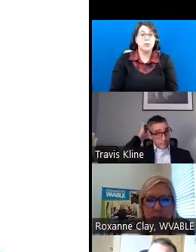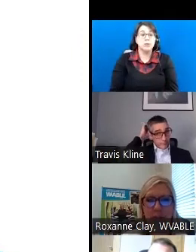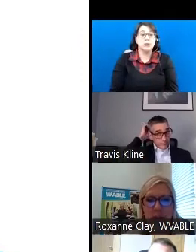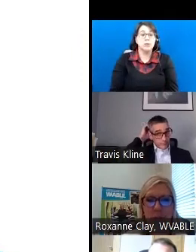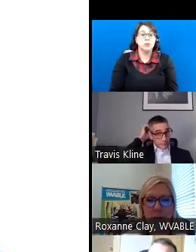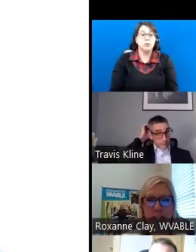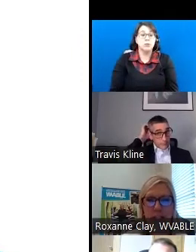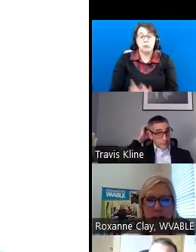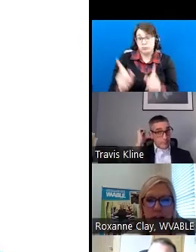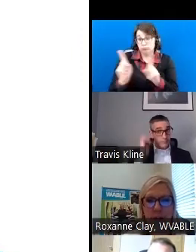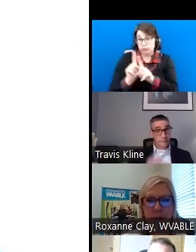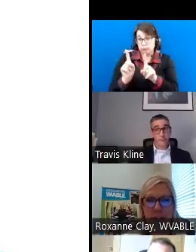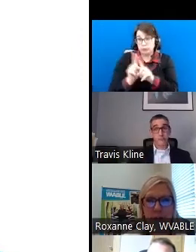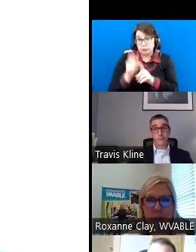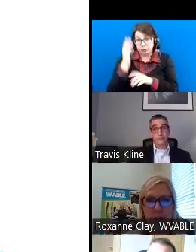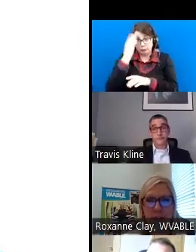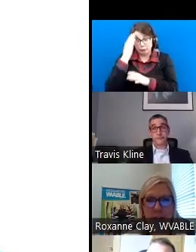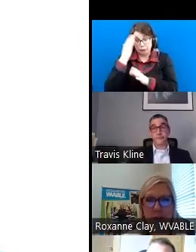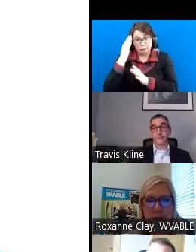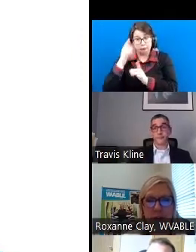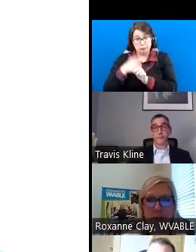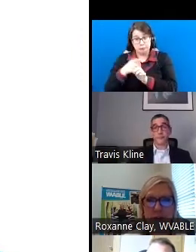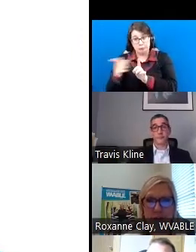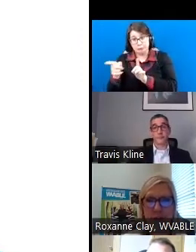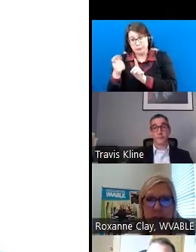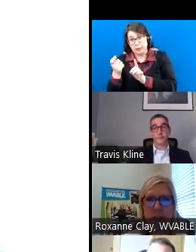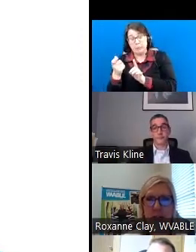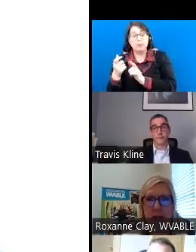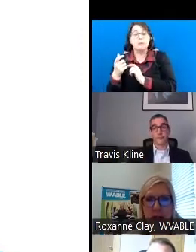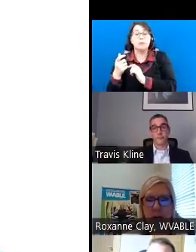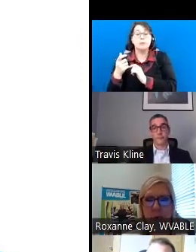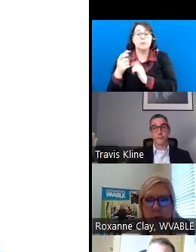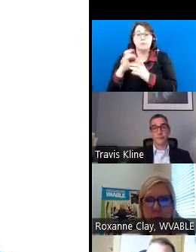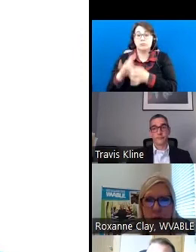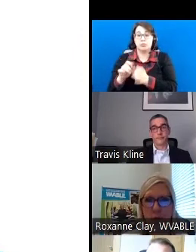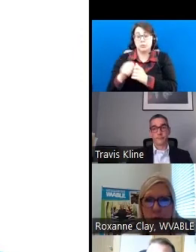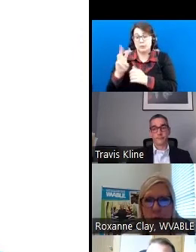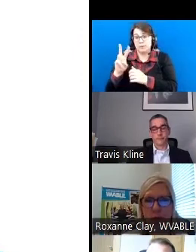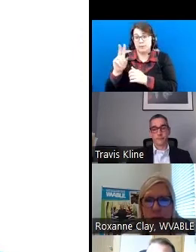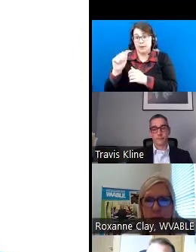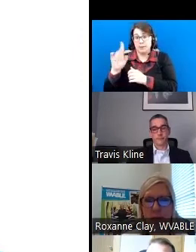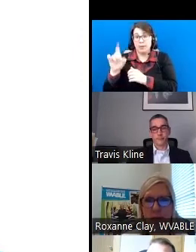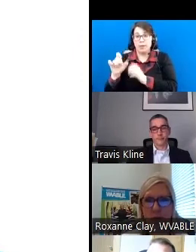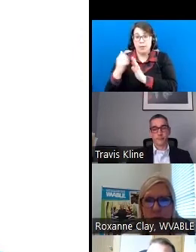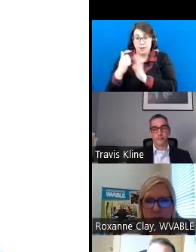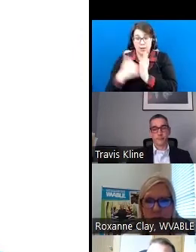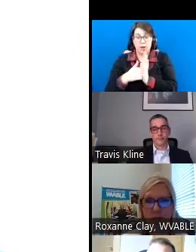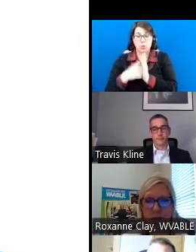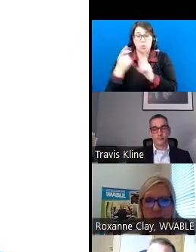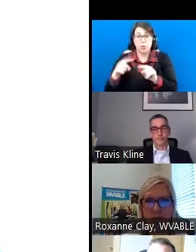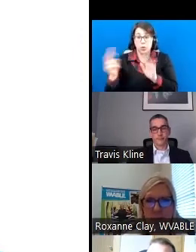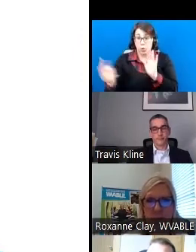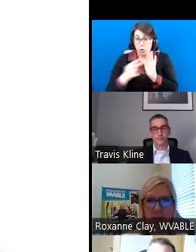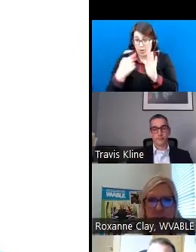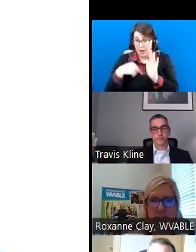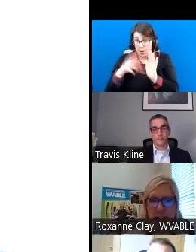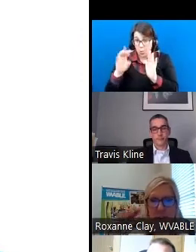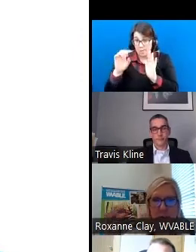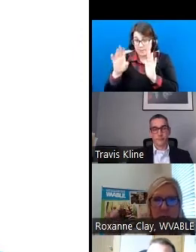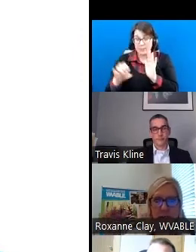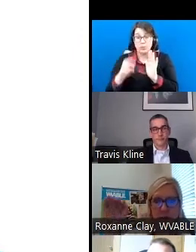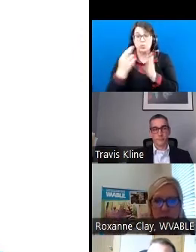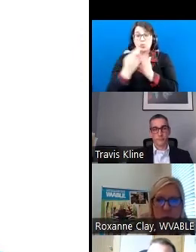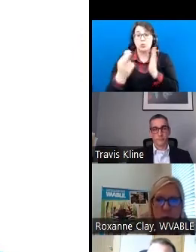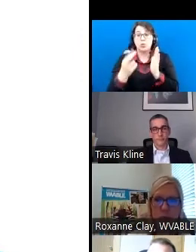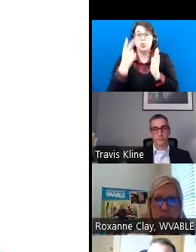Also, just know on a side note, as it relates to WBABLE accounts, you know, when you go to our website and you're at the resources tab, you'll see